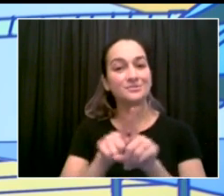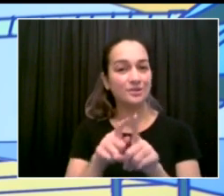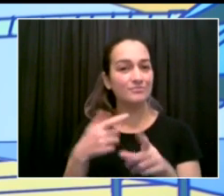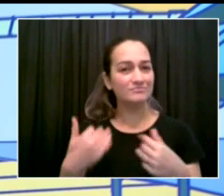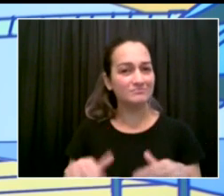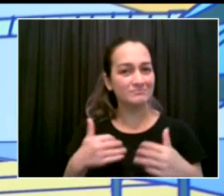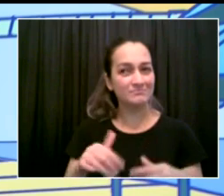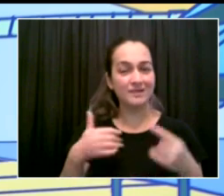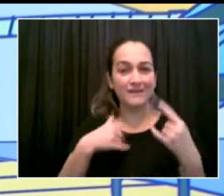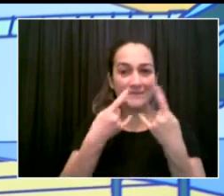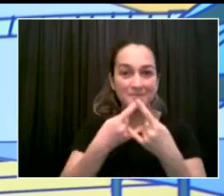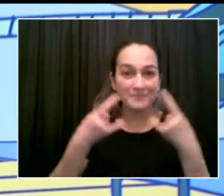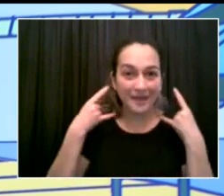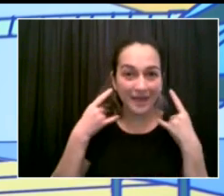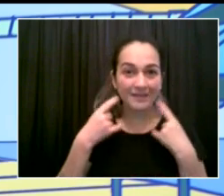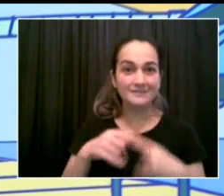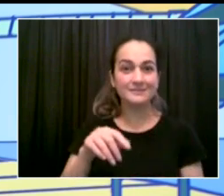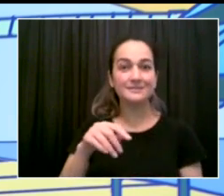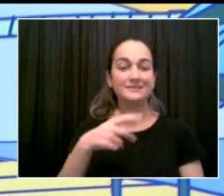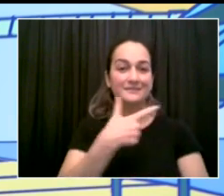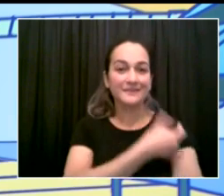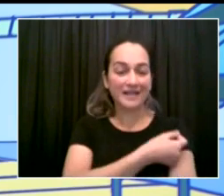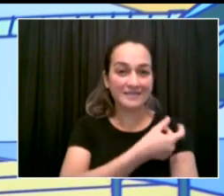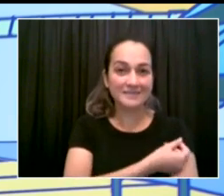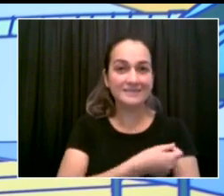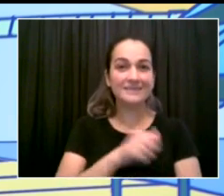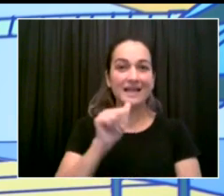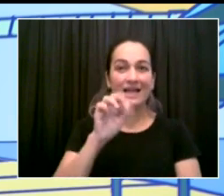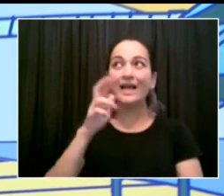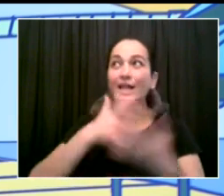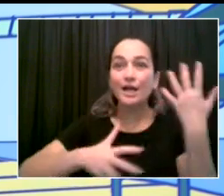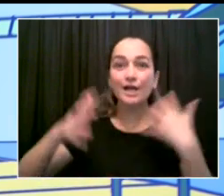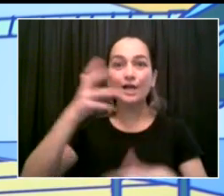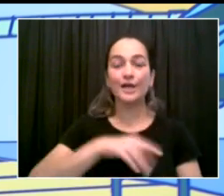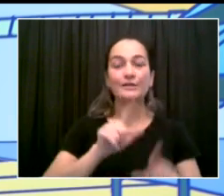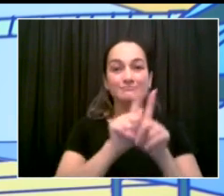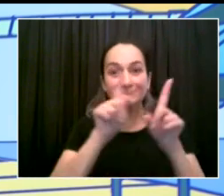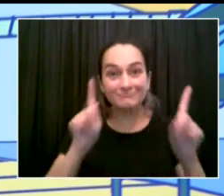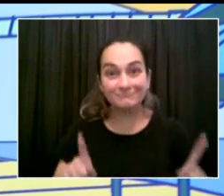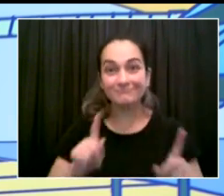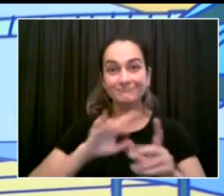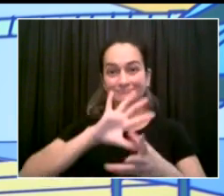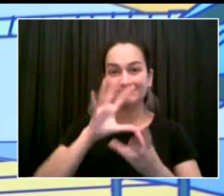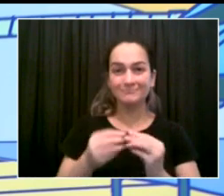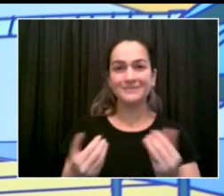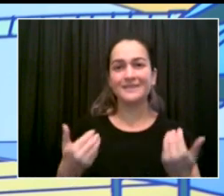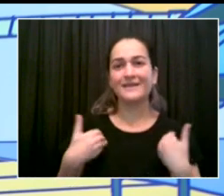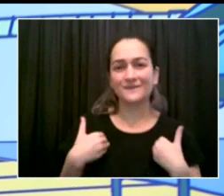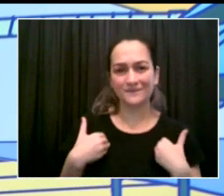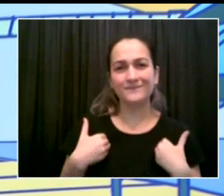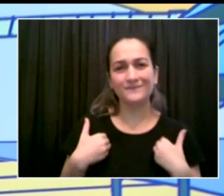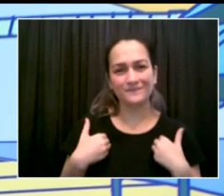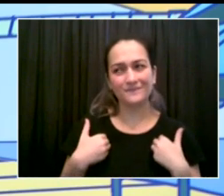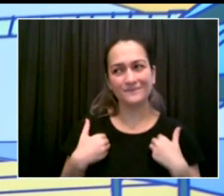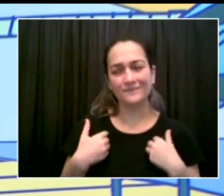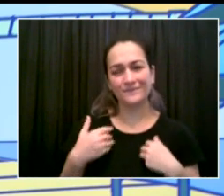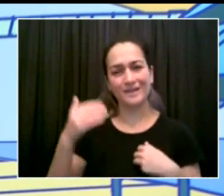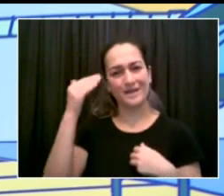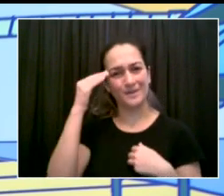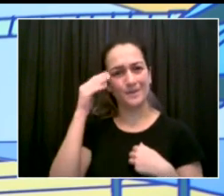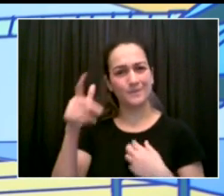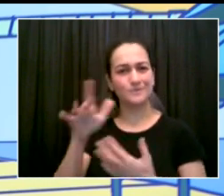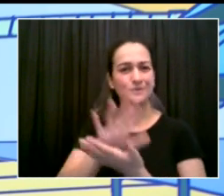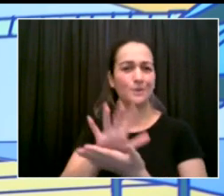And the Vax to School campaign, we know we're going to reach a lot more 12 to 17-year-olds in the next few weeks. In fact, parent focus